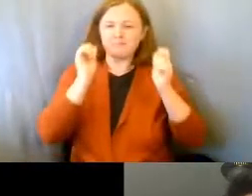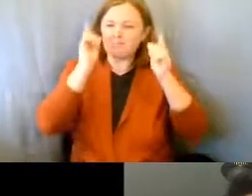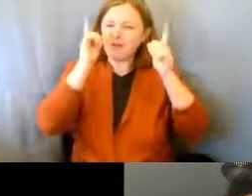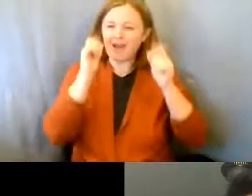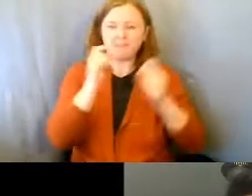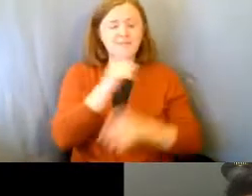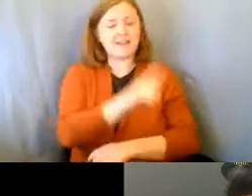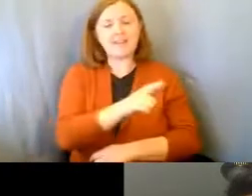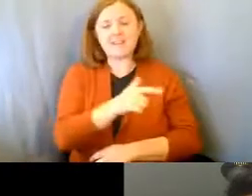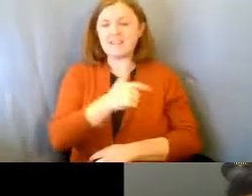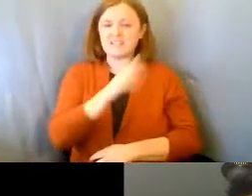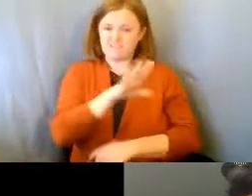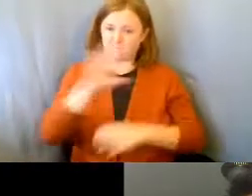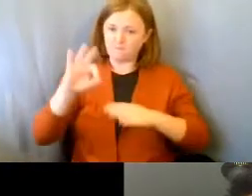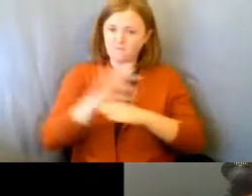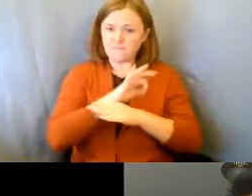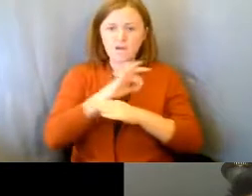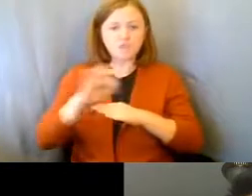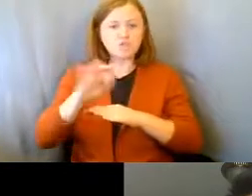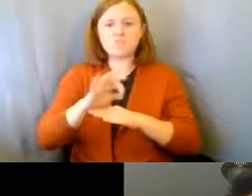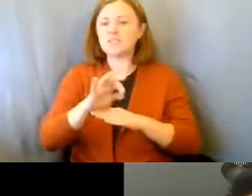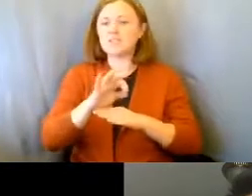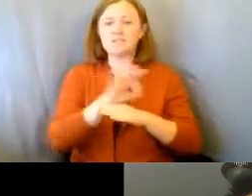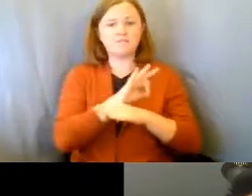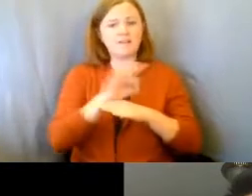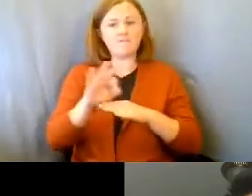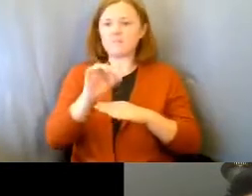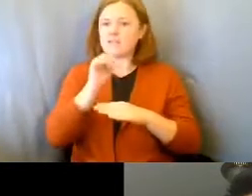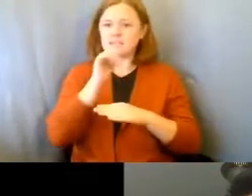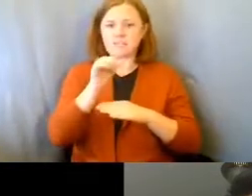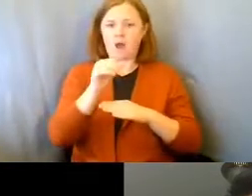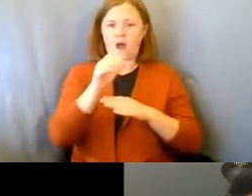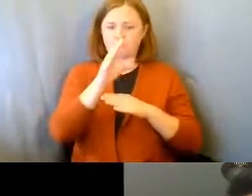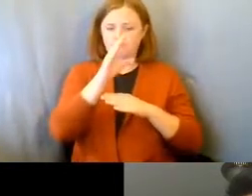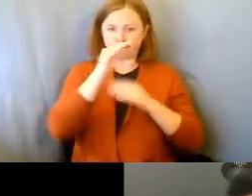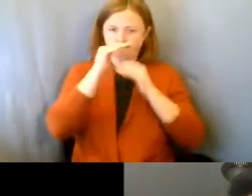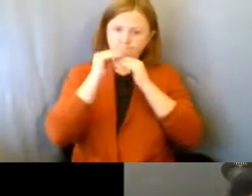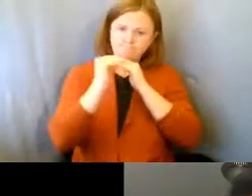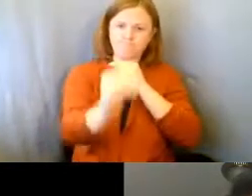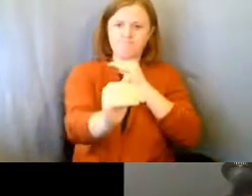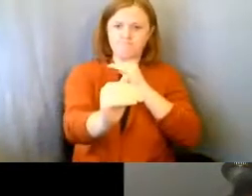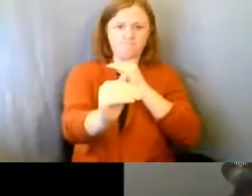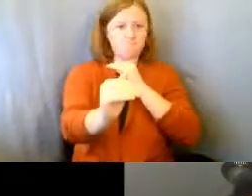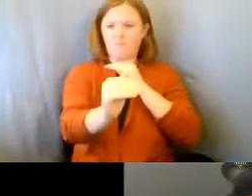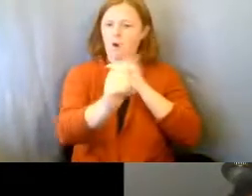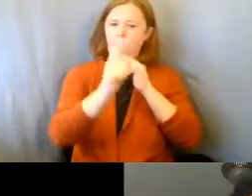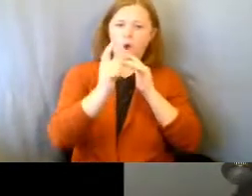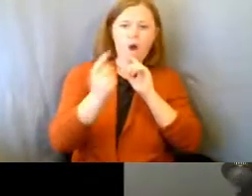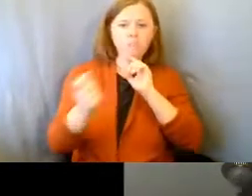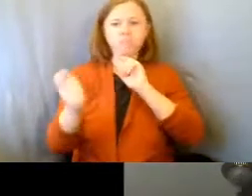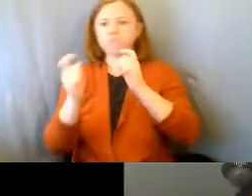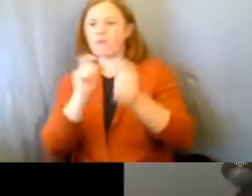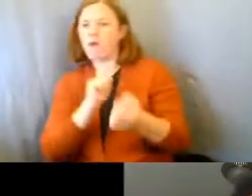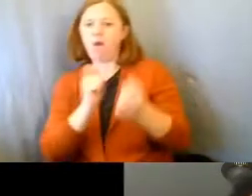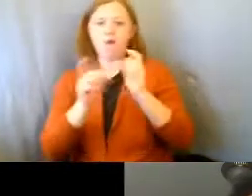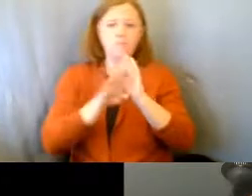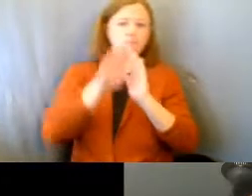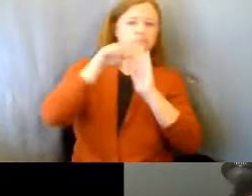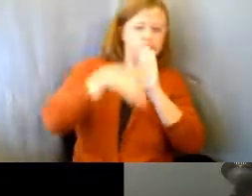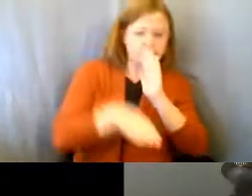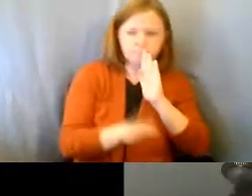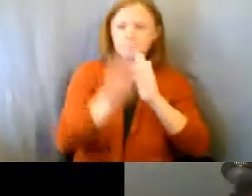his level of functioning is not a straight line that just stays in one spot. It varies.